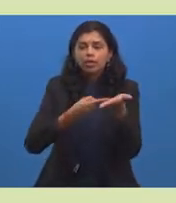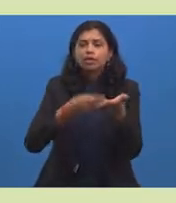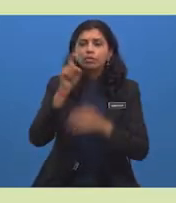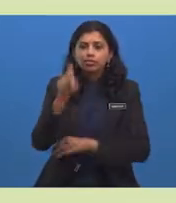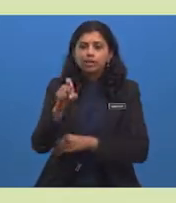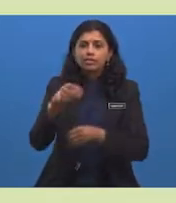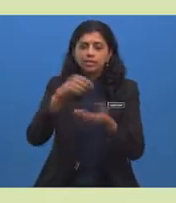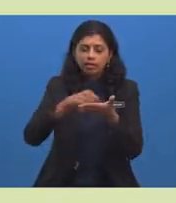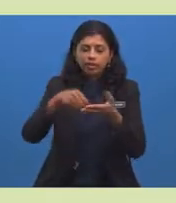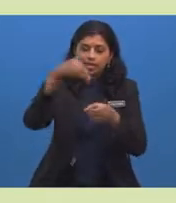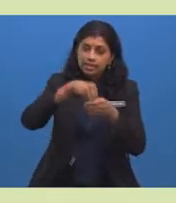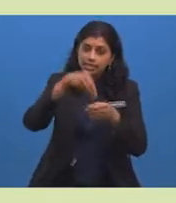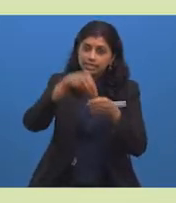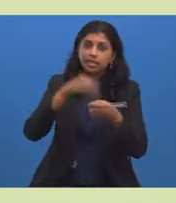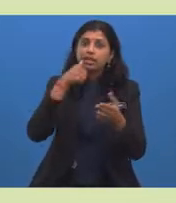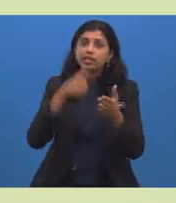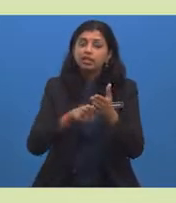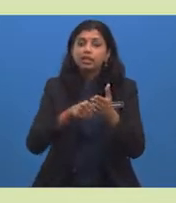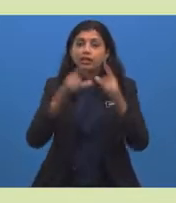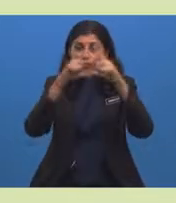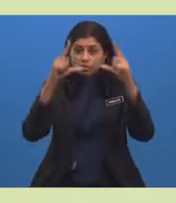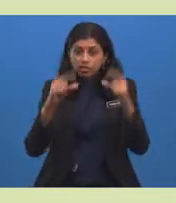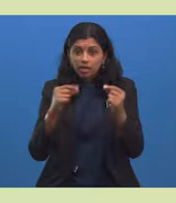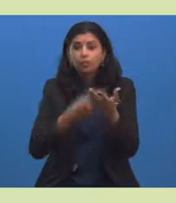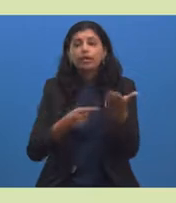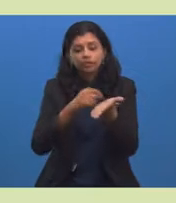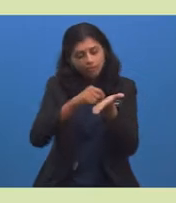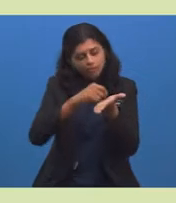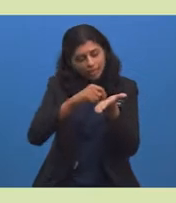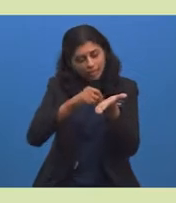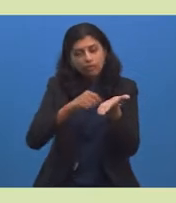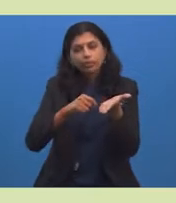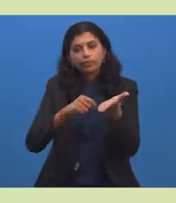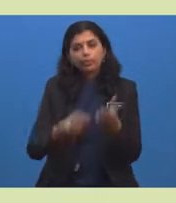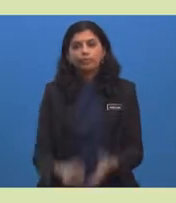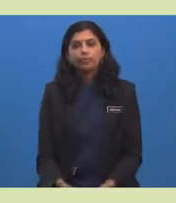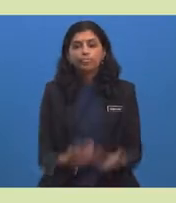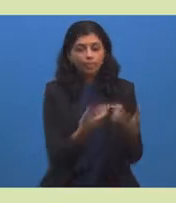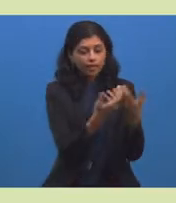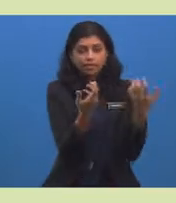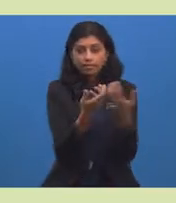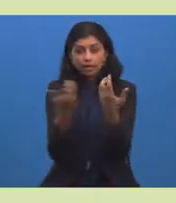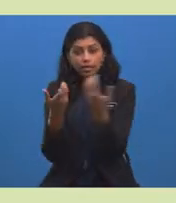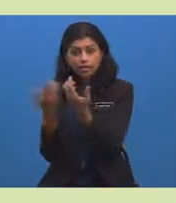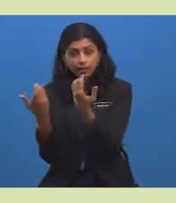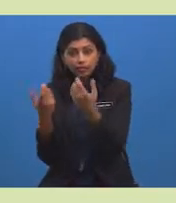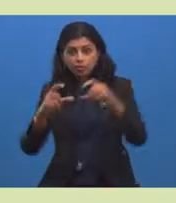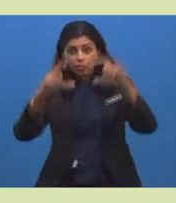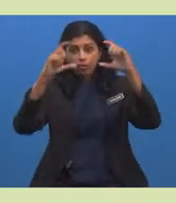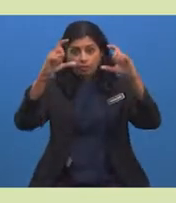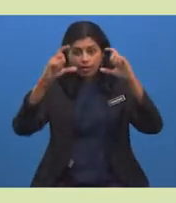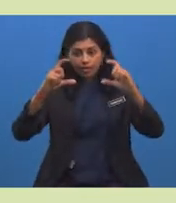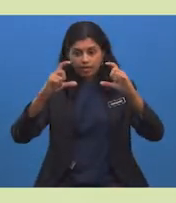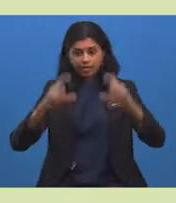Intan or Hai Intan. 8. jot down points